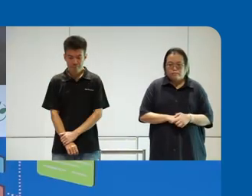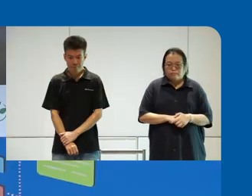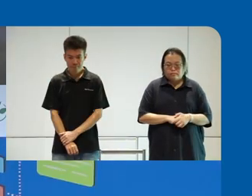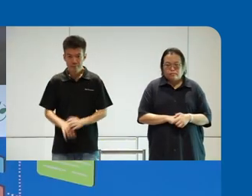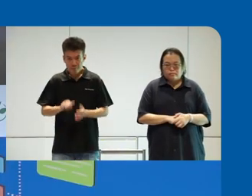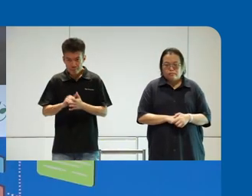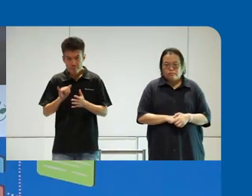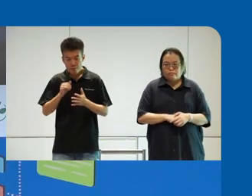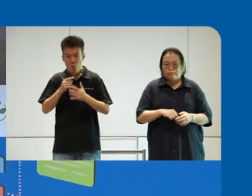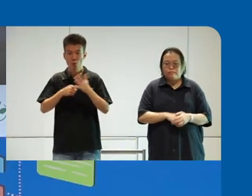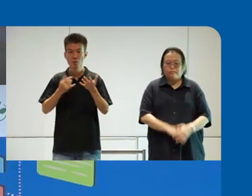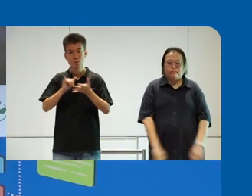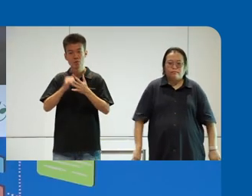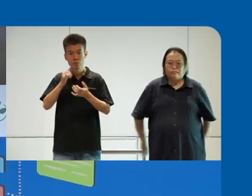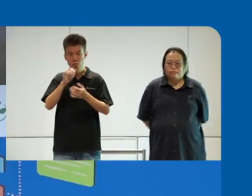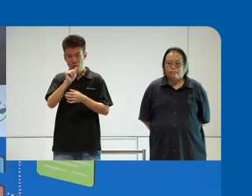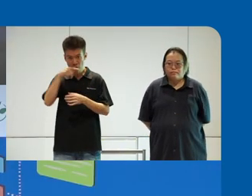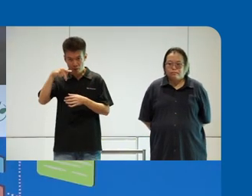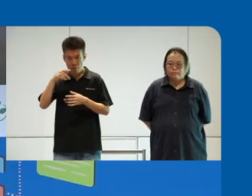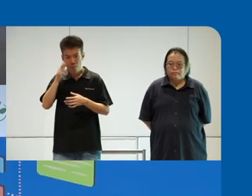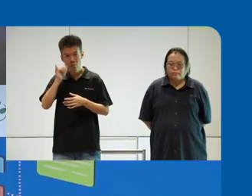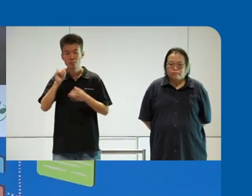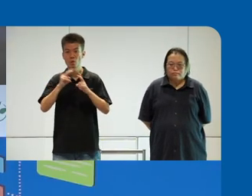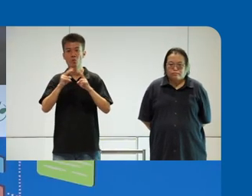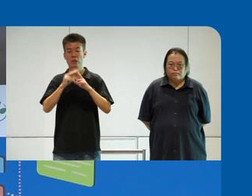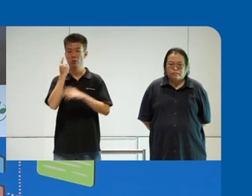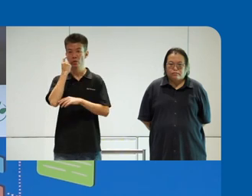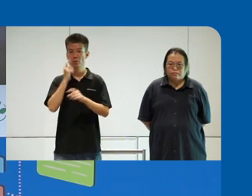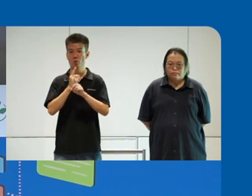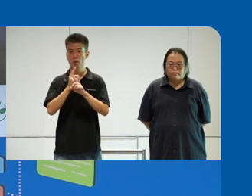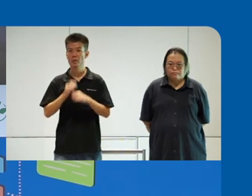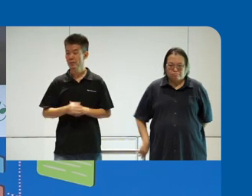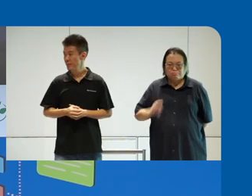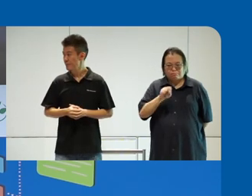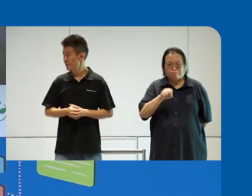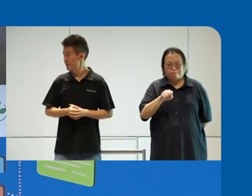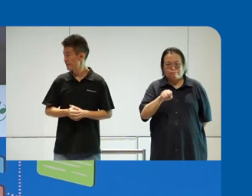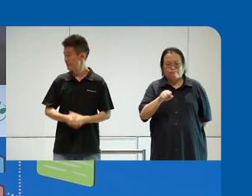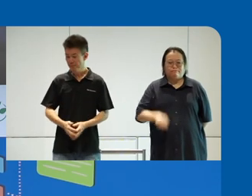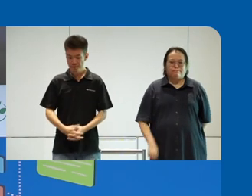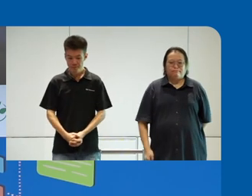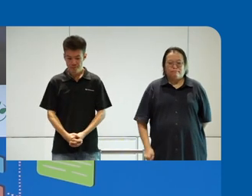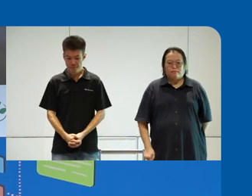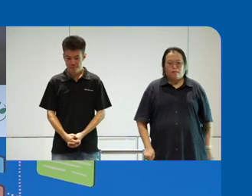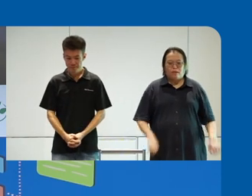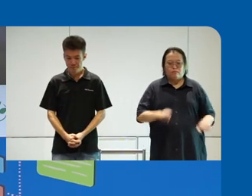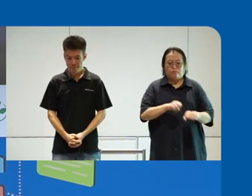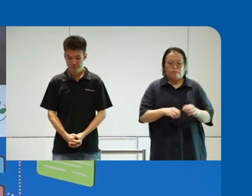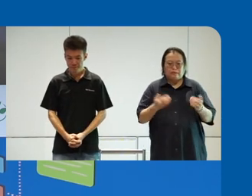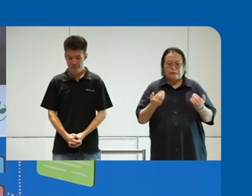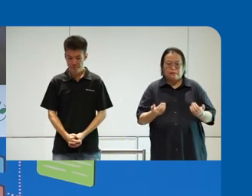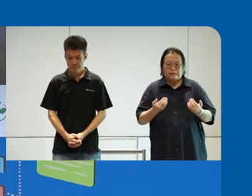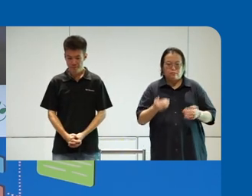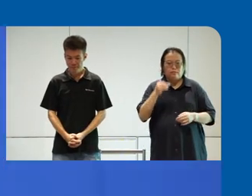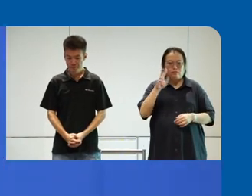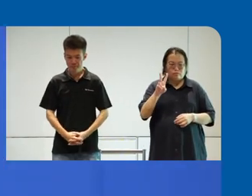Kyle, when did the pilot end again? Like, it's very, very recent, right? Yes. So the pilot went on for two and a